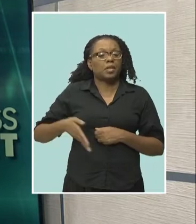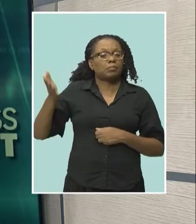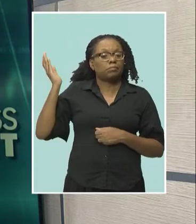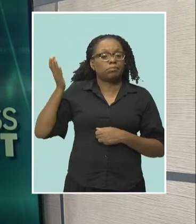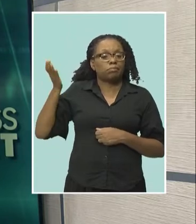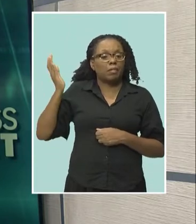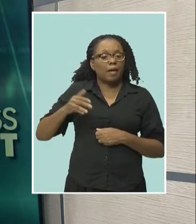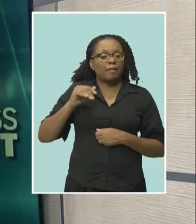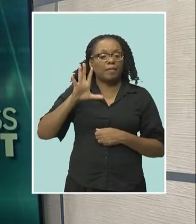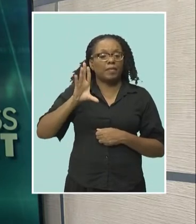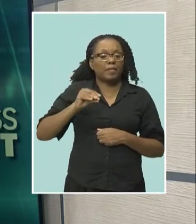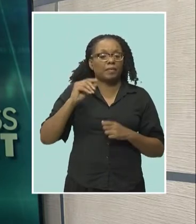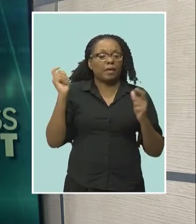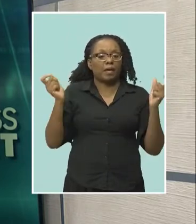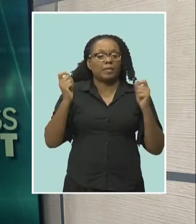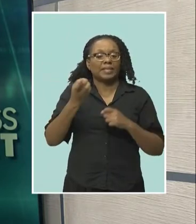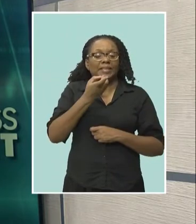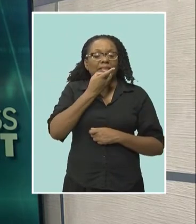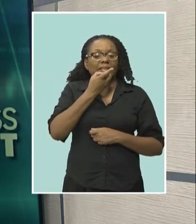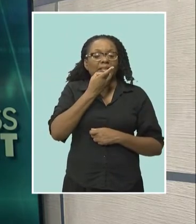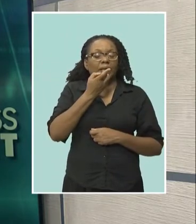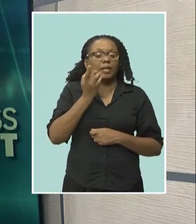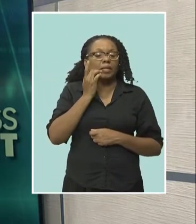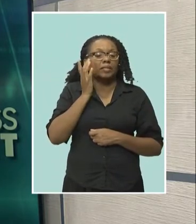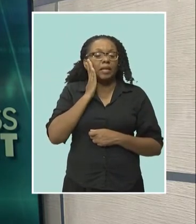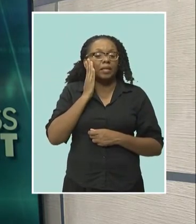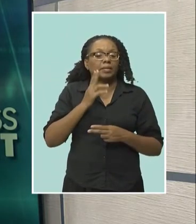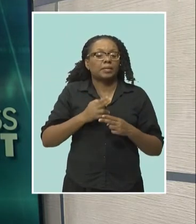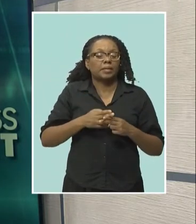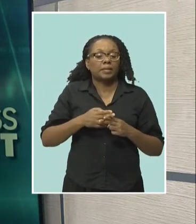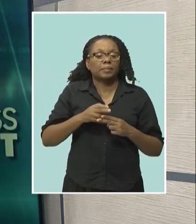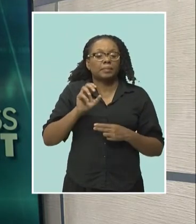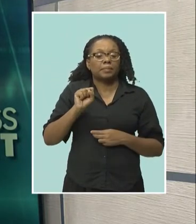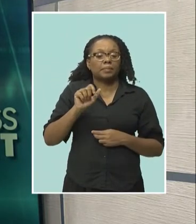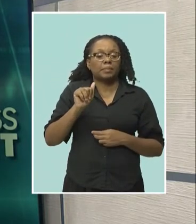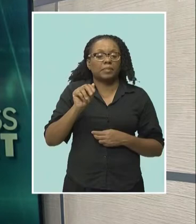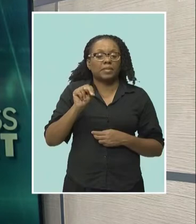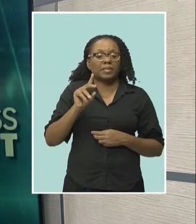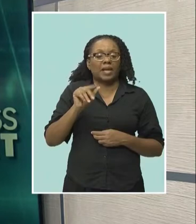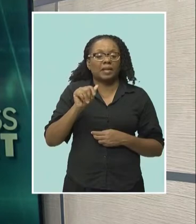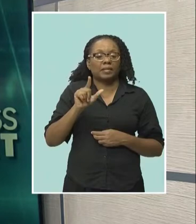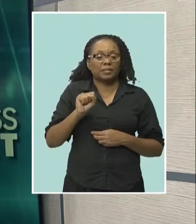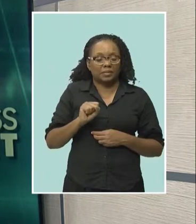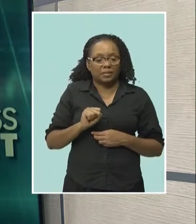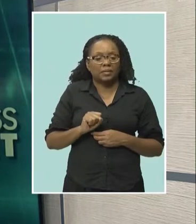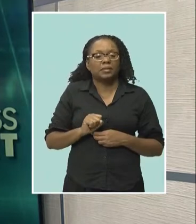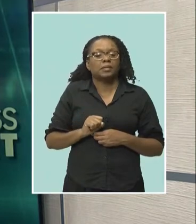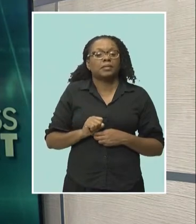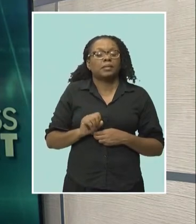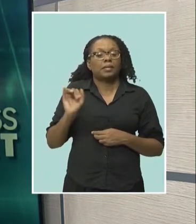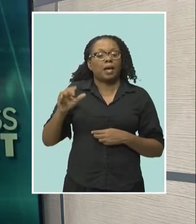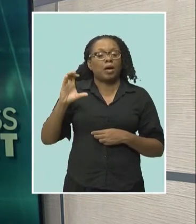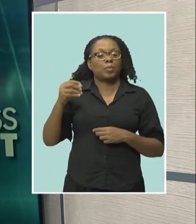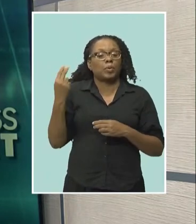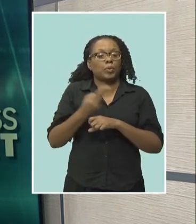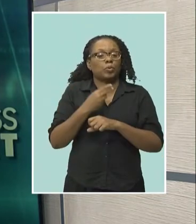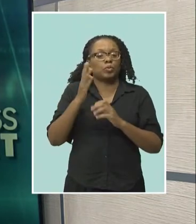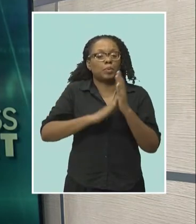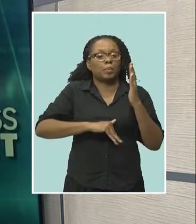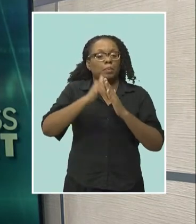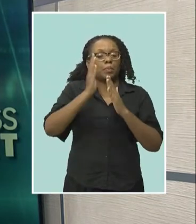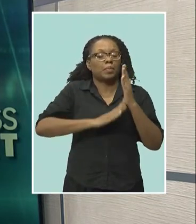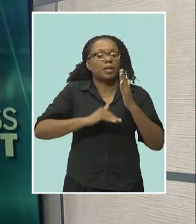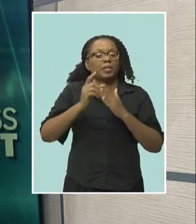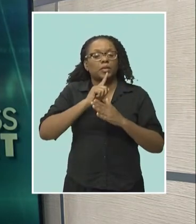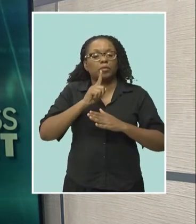Resort last evening, she said this was accomplished by a strong work ethic, using paint to enrich the lives of the people. Trevor Thorpe was there.